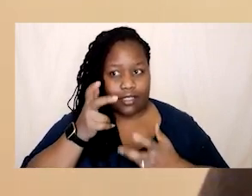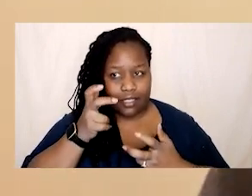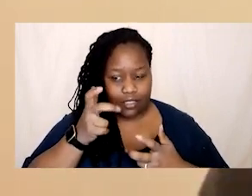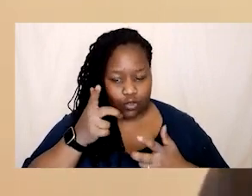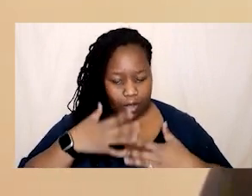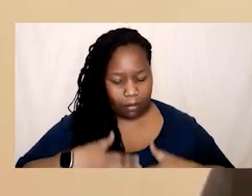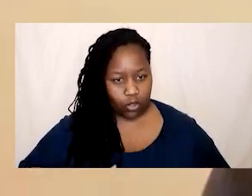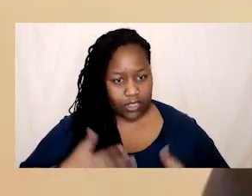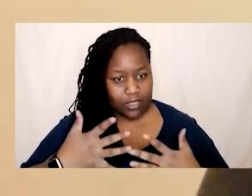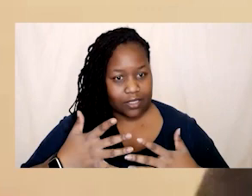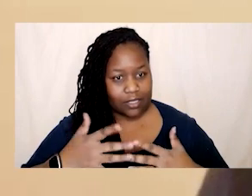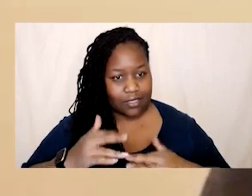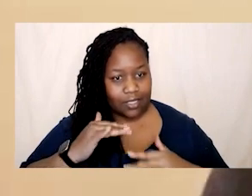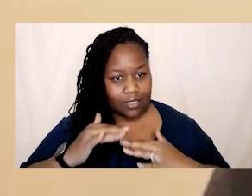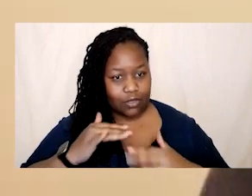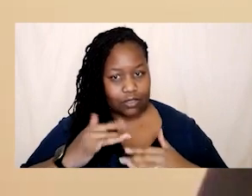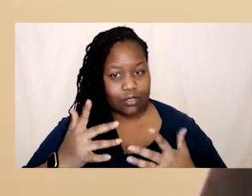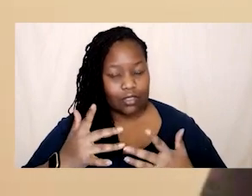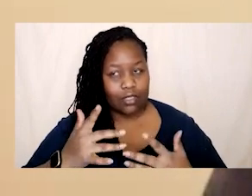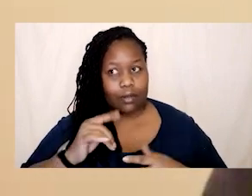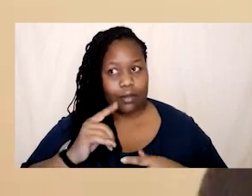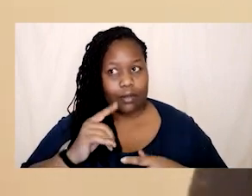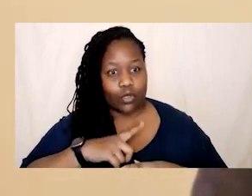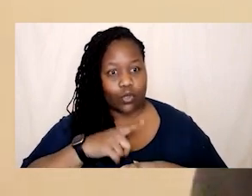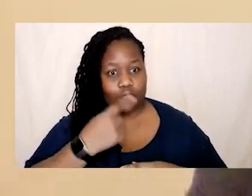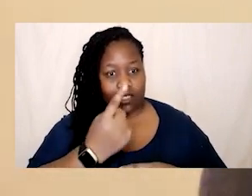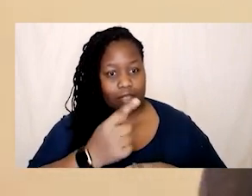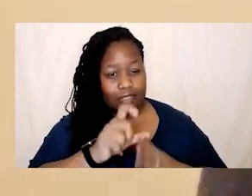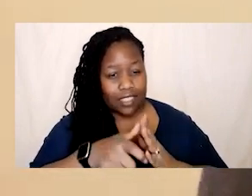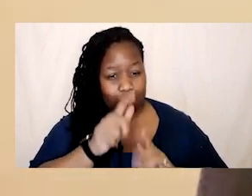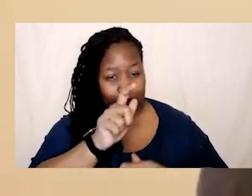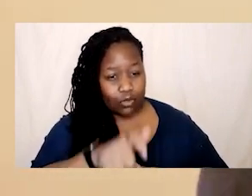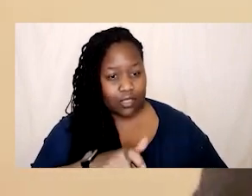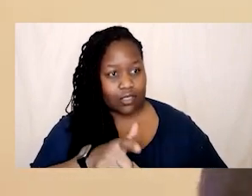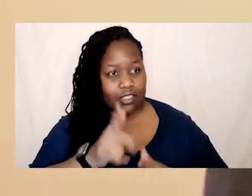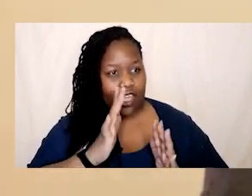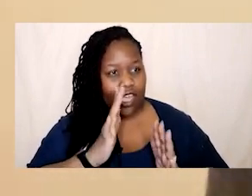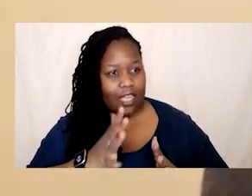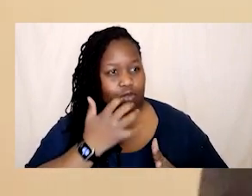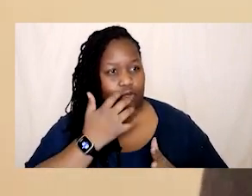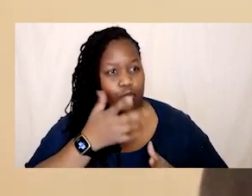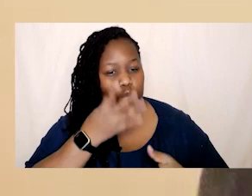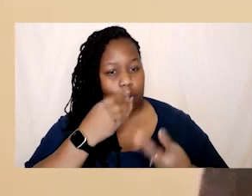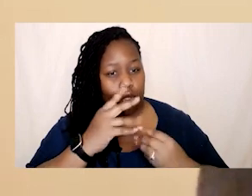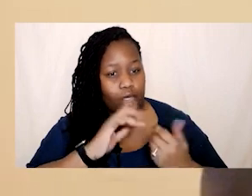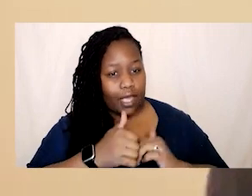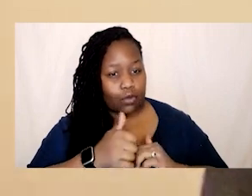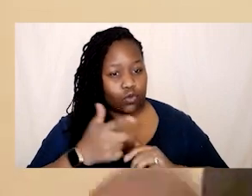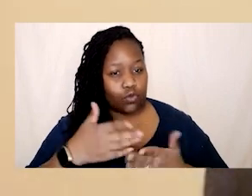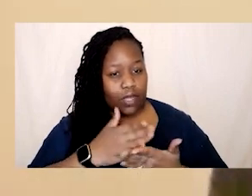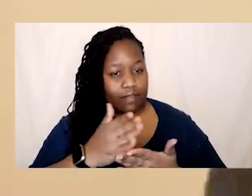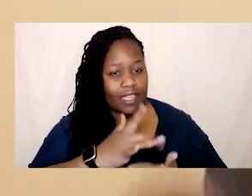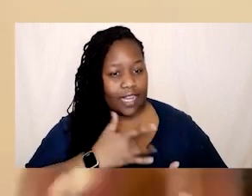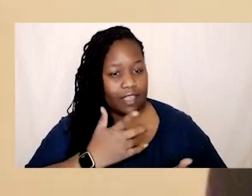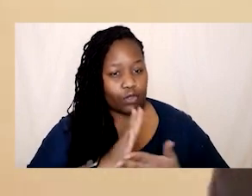um minimal viable product that's all because she's a disabled woman having to learn to navigate life with her body there is so